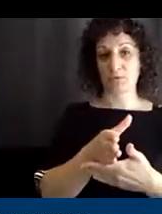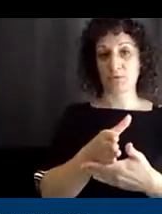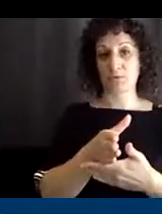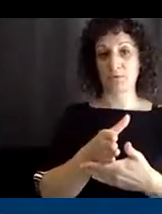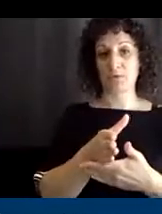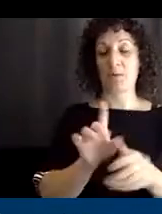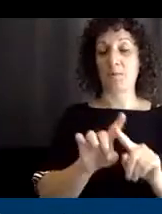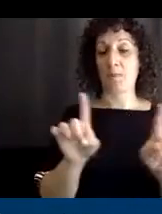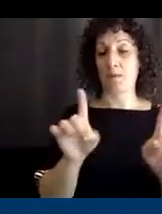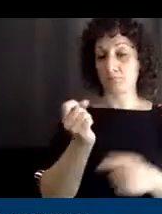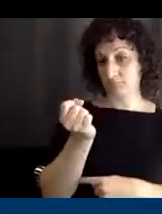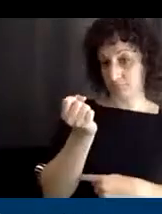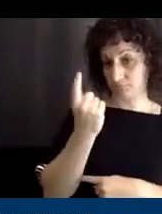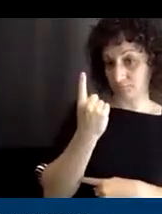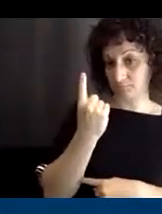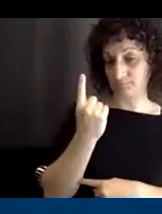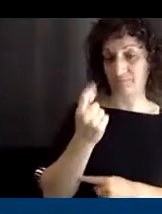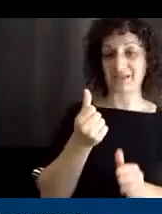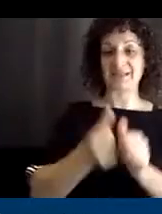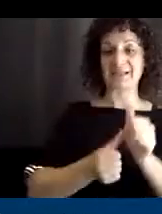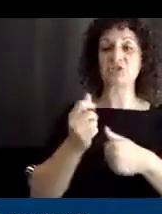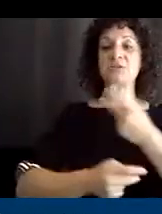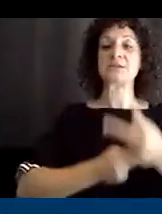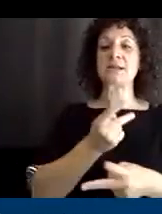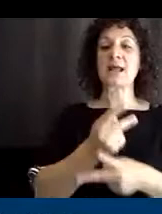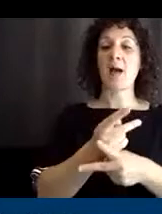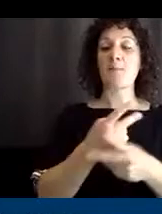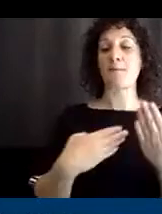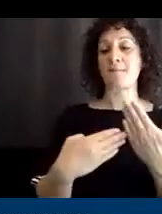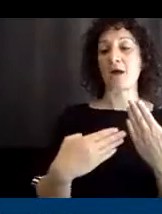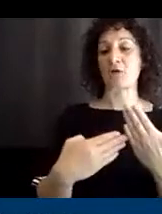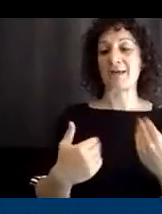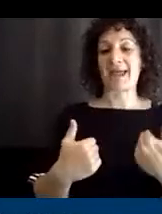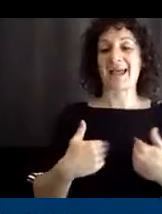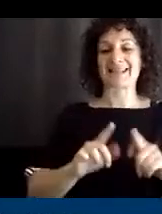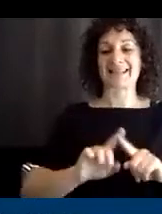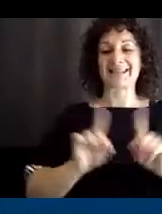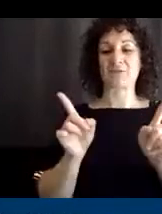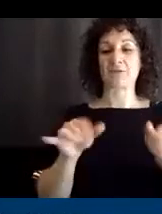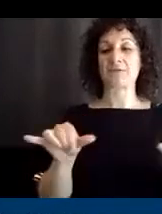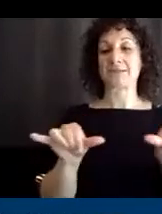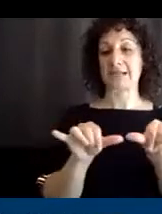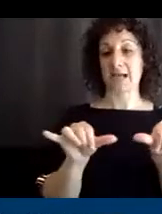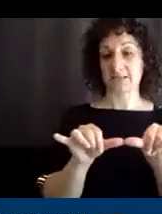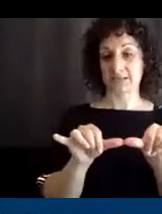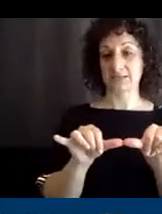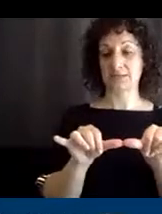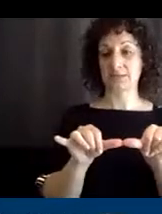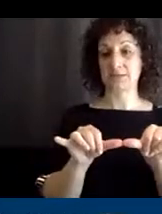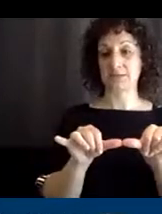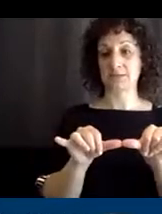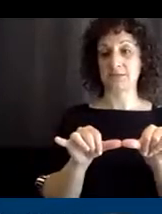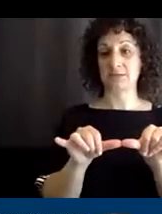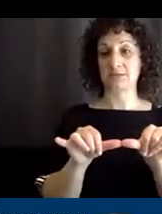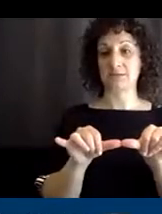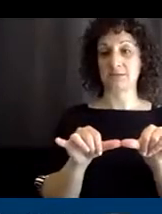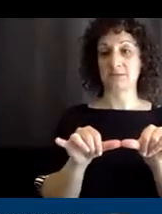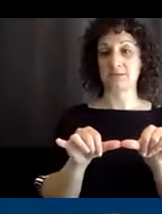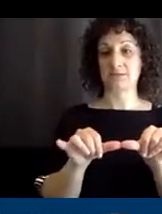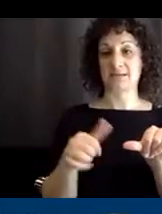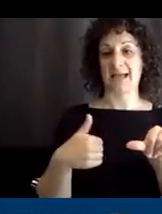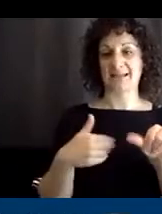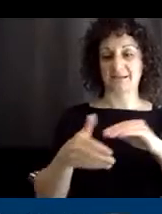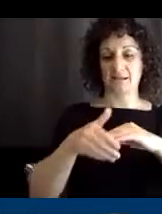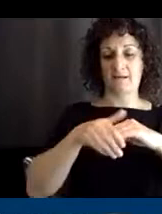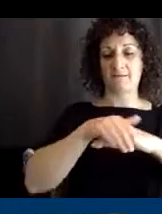to keep in mind is that each type of battery has a different size little copper disc. So you